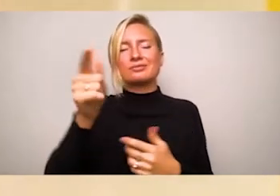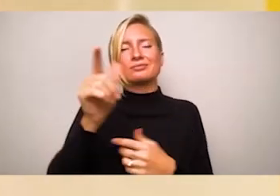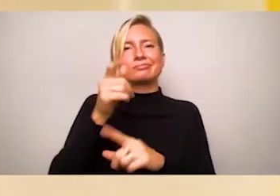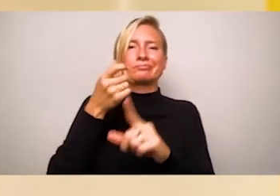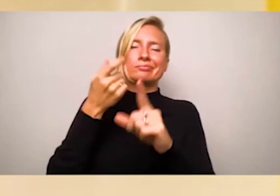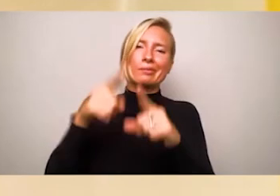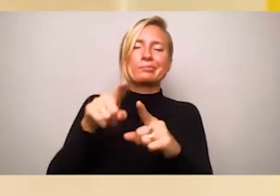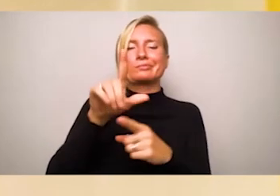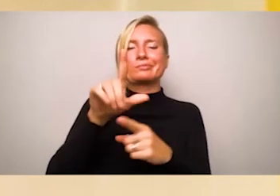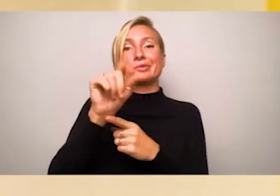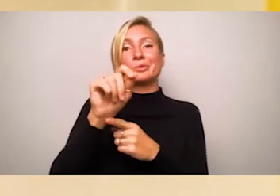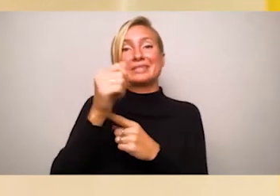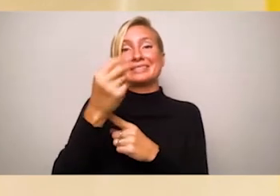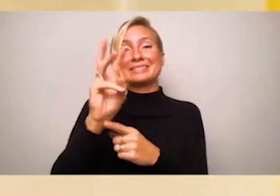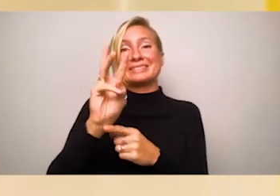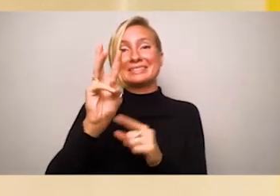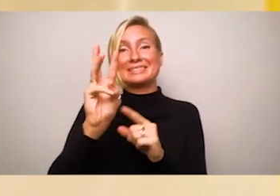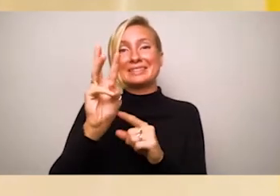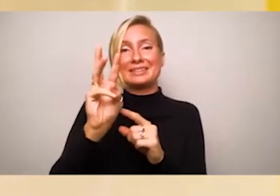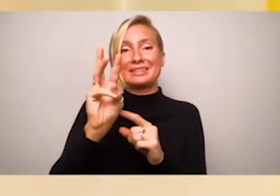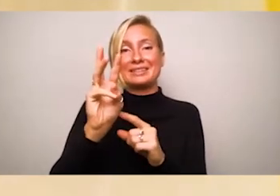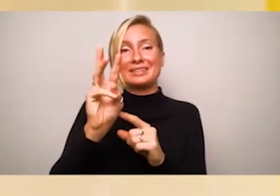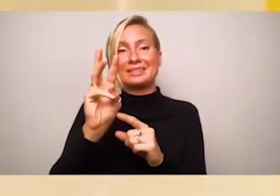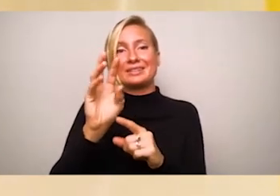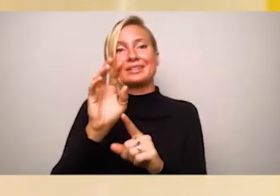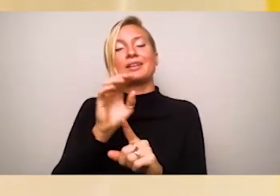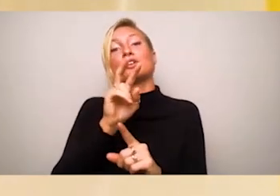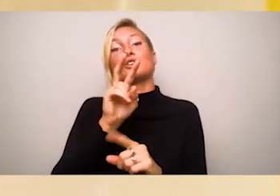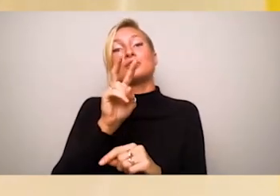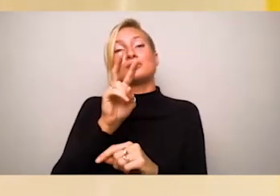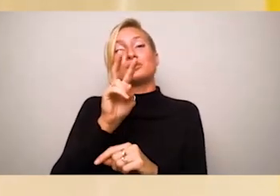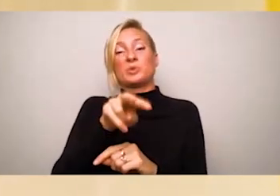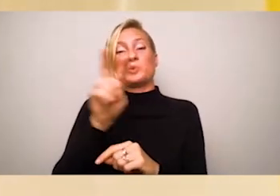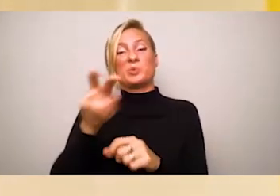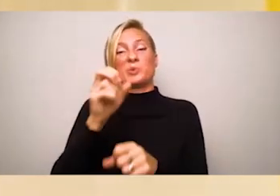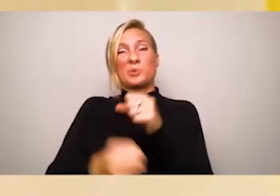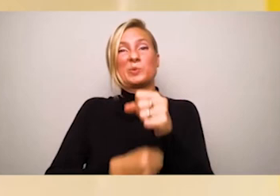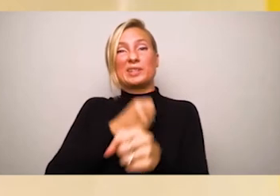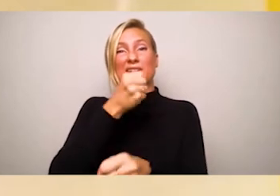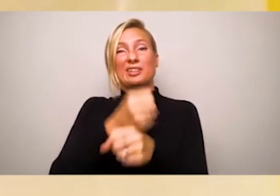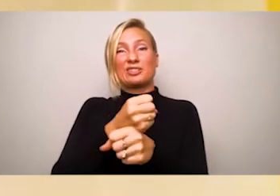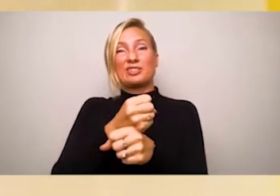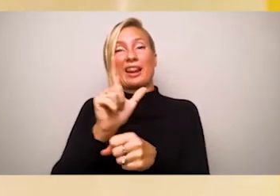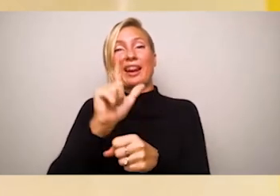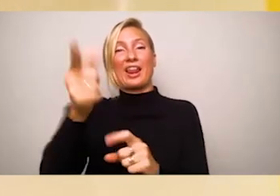years after I first landed at JFK, that I finally earned my citizenship.